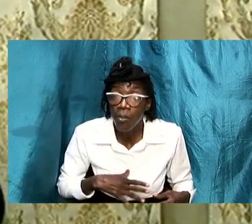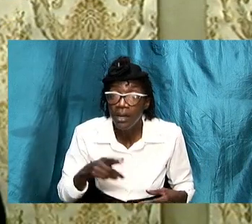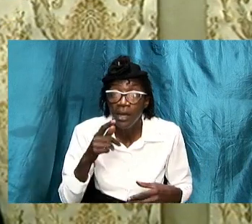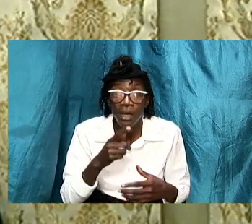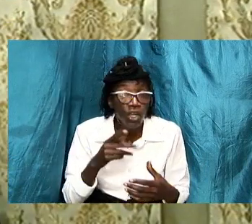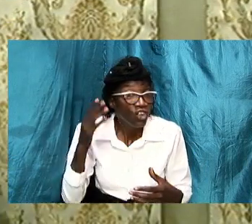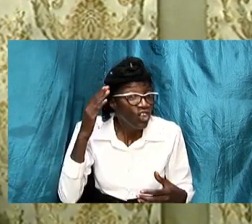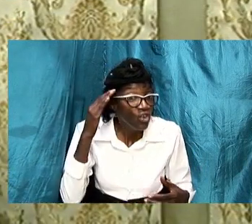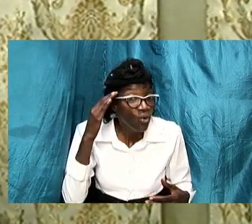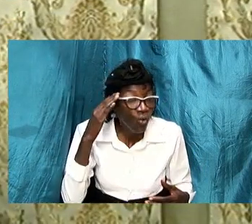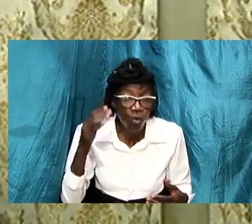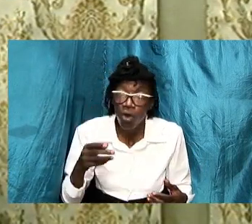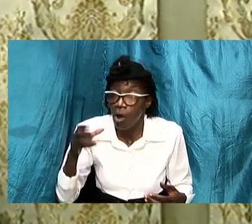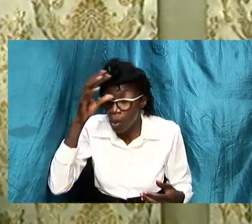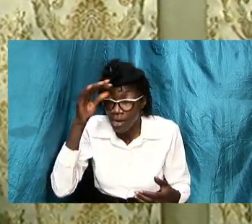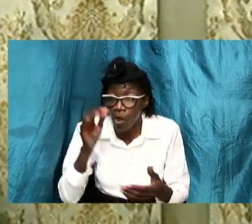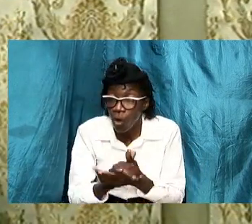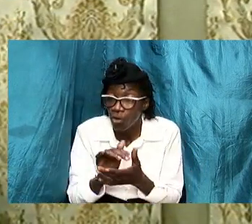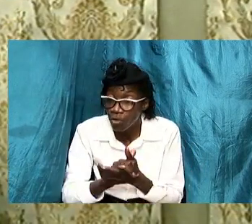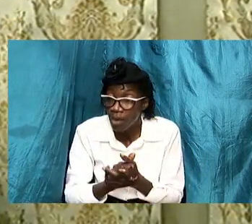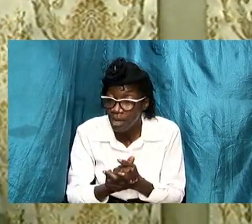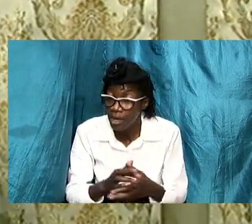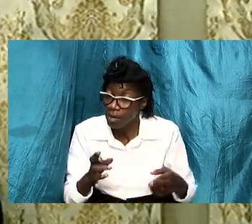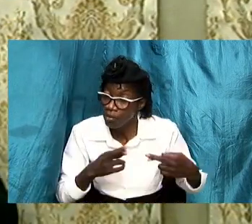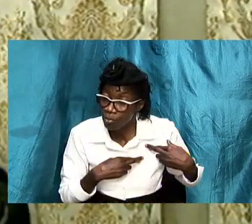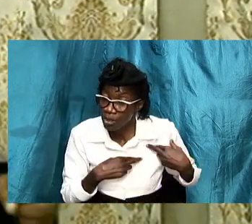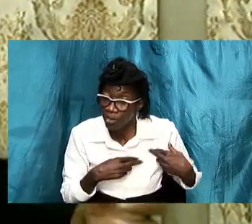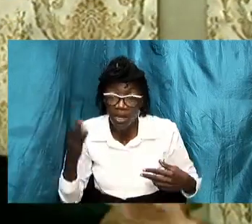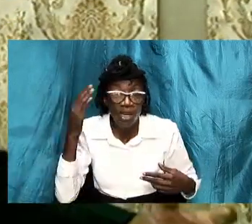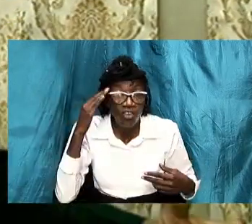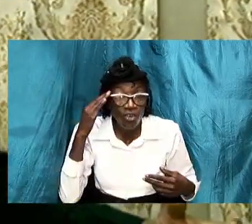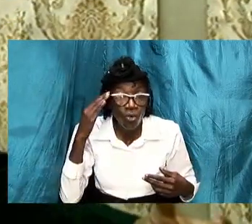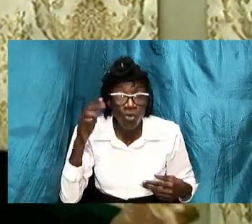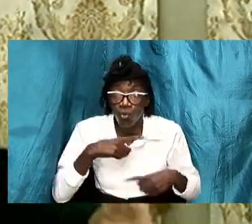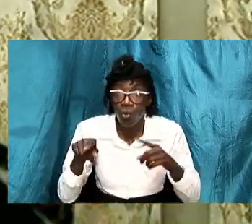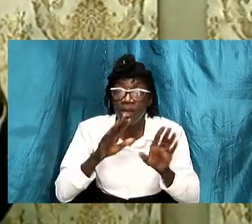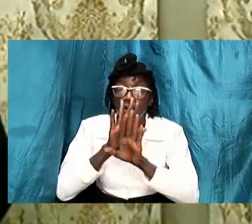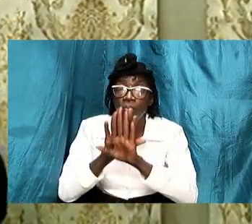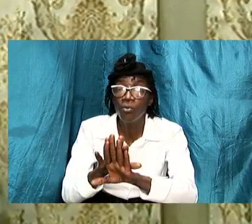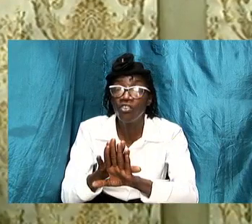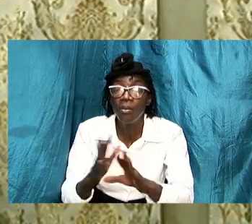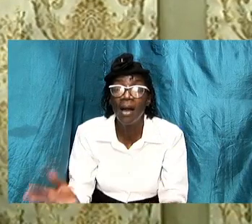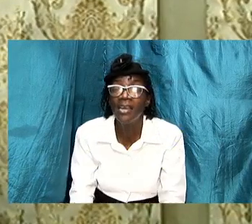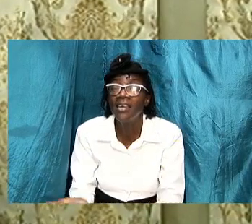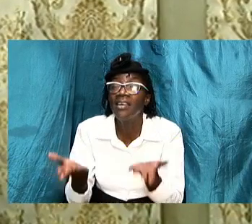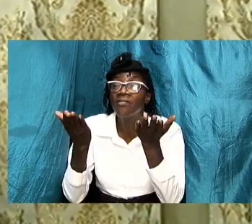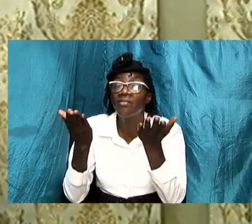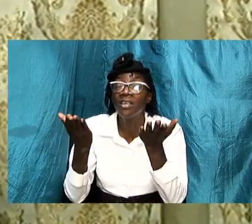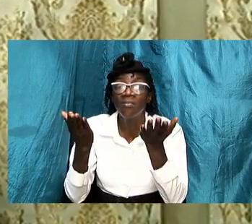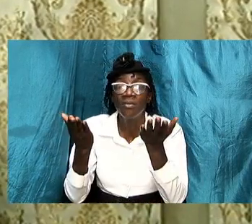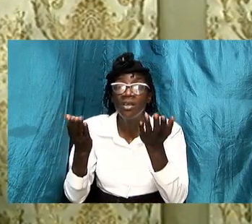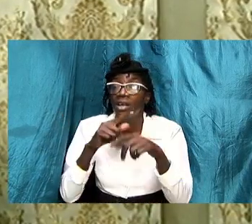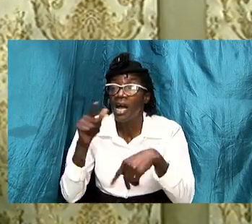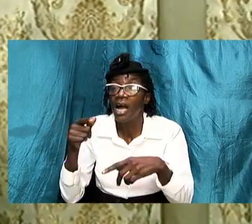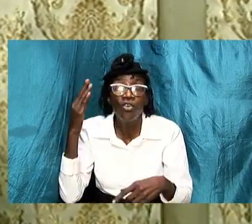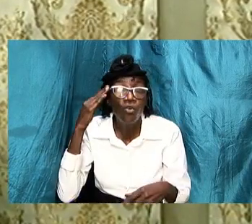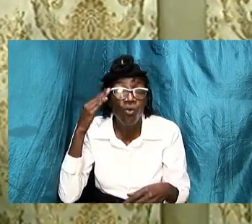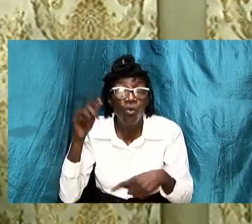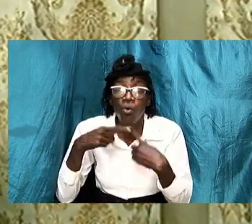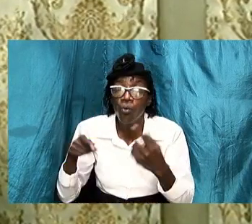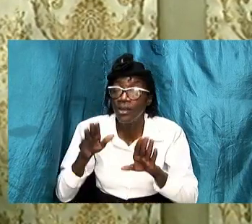responsibilities are and she knows when to push him and she knows when to lift him and she knows when to yield